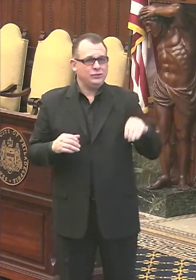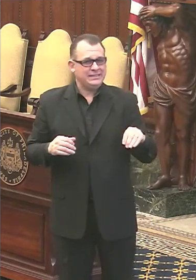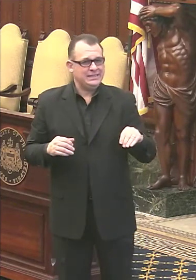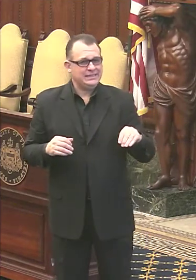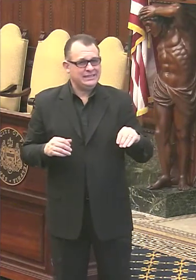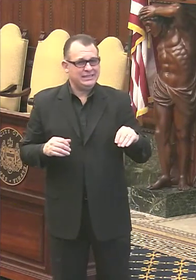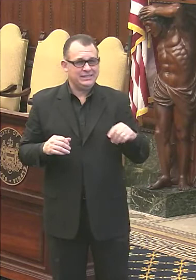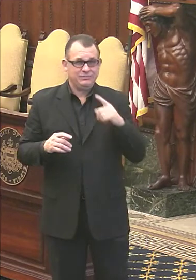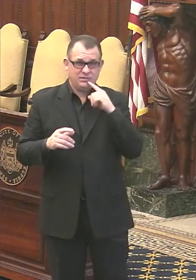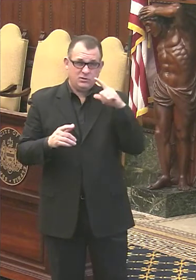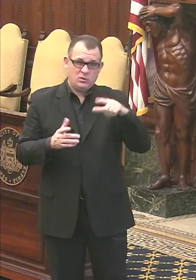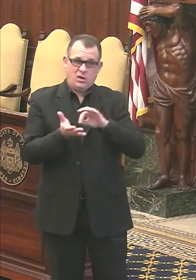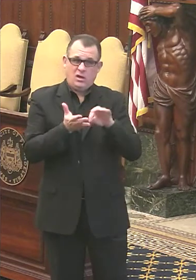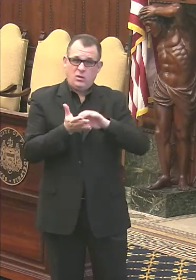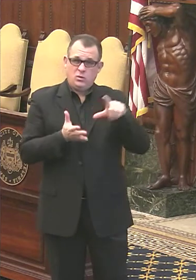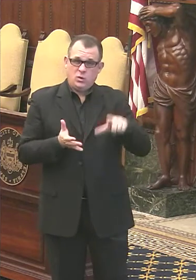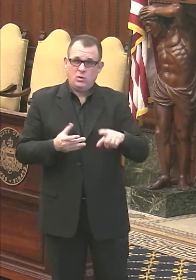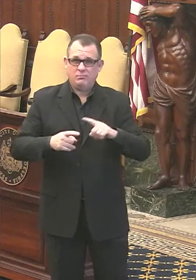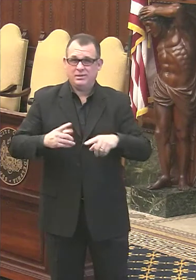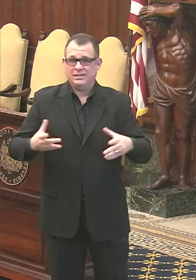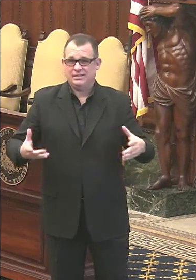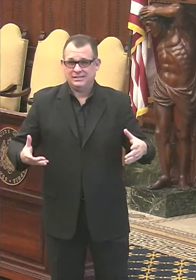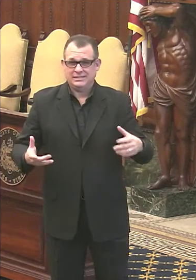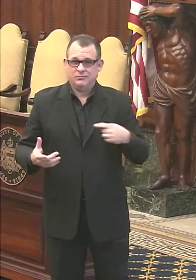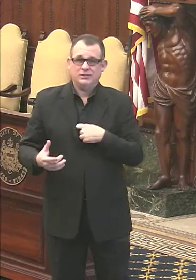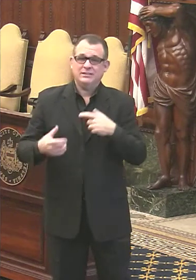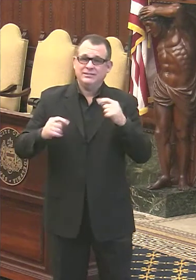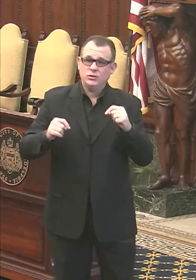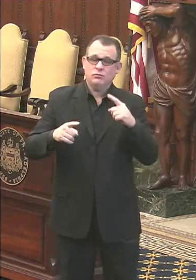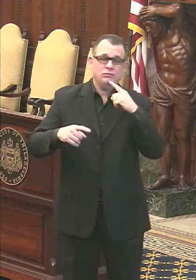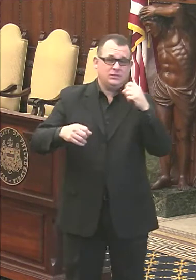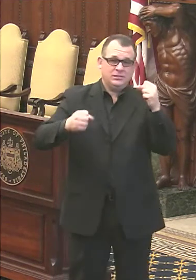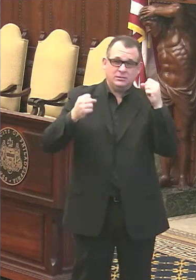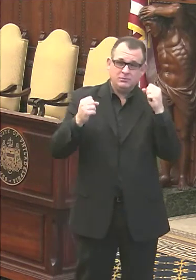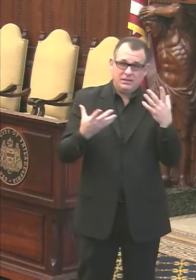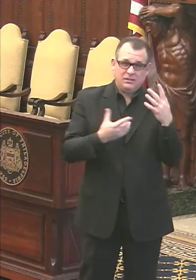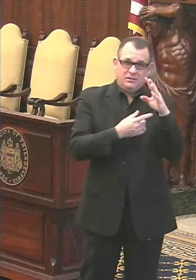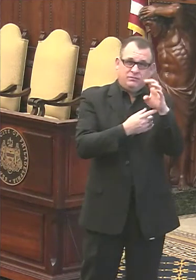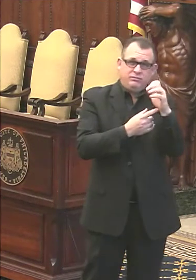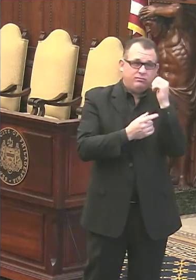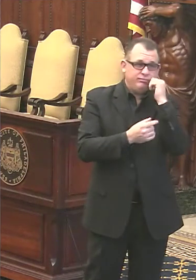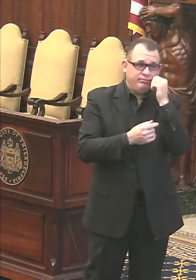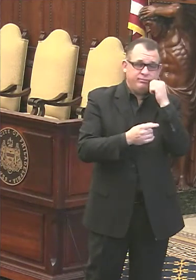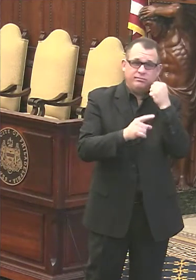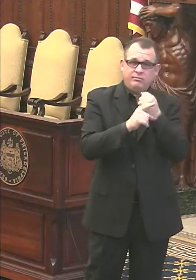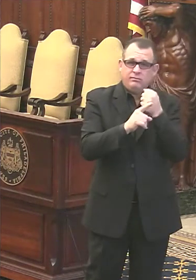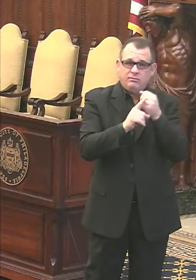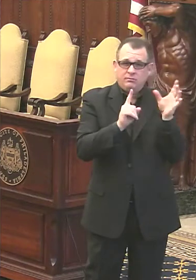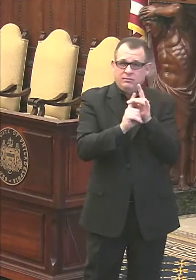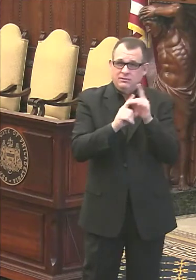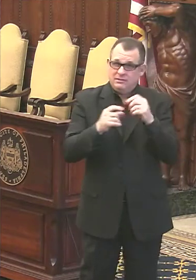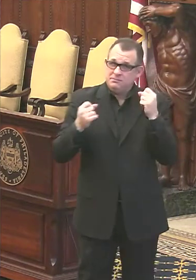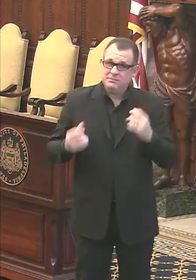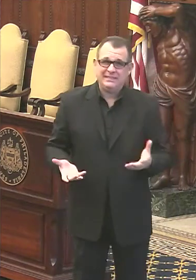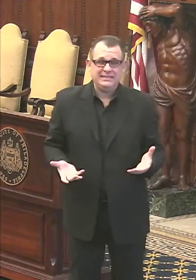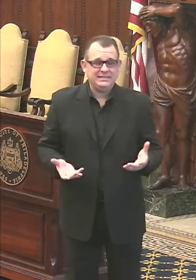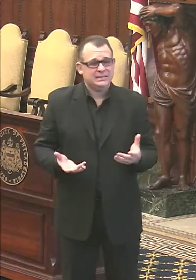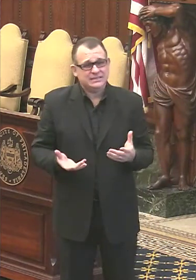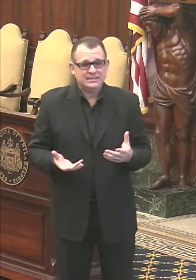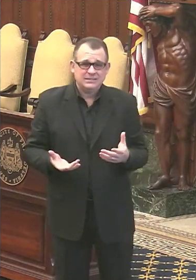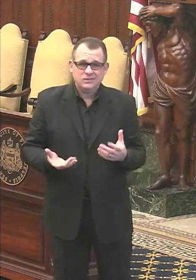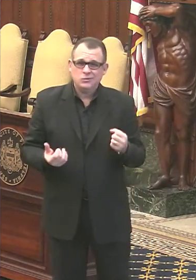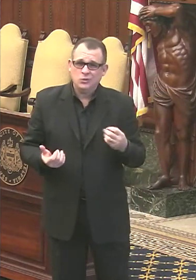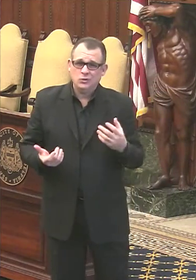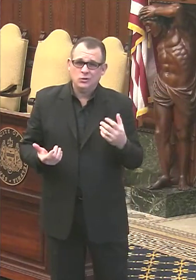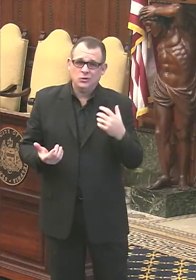still, uh, over the sweep of this epidemic at very high levels, you know, 400 cases a day. There's an awful lot of cases per day. Let's remember, you know, back in the summer,